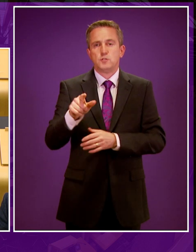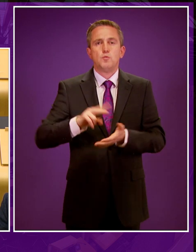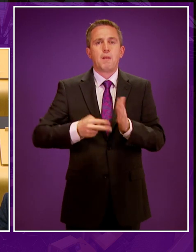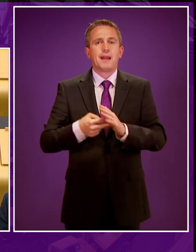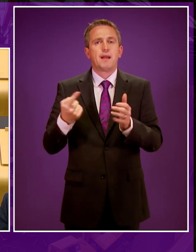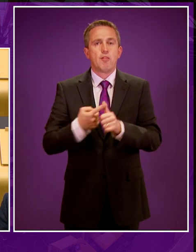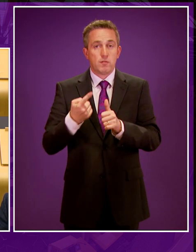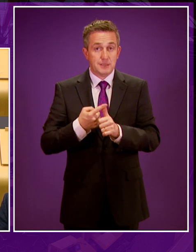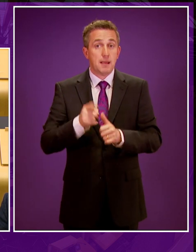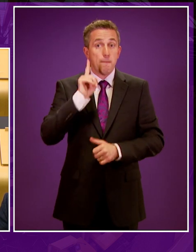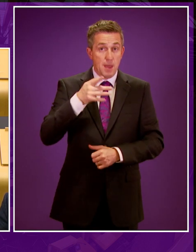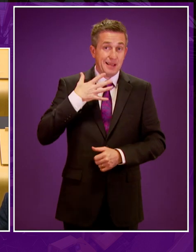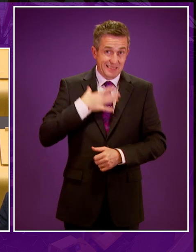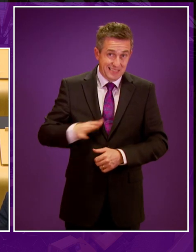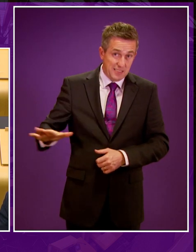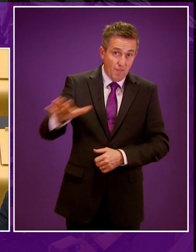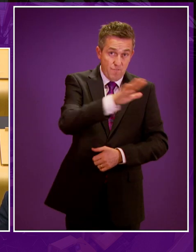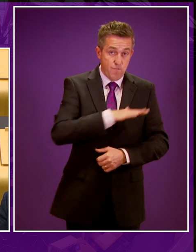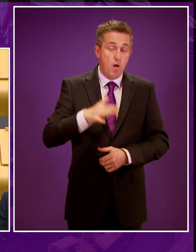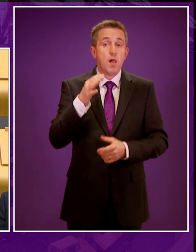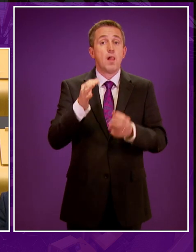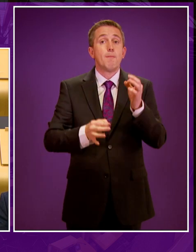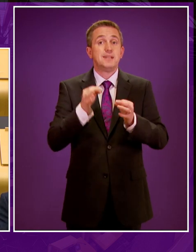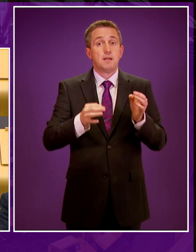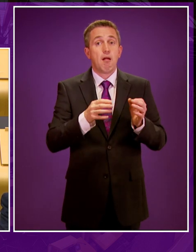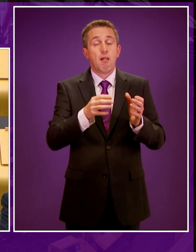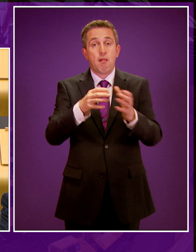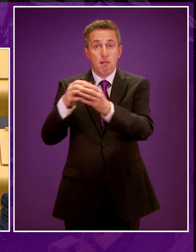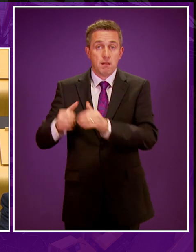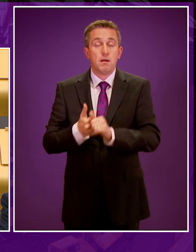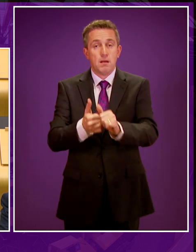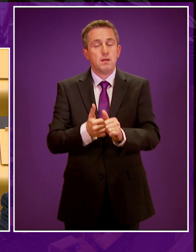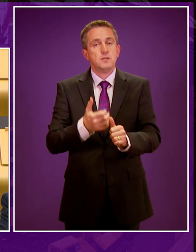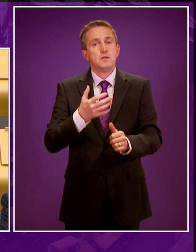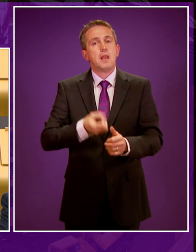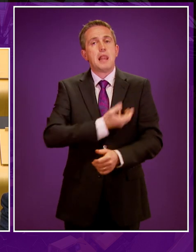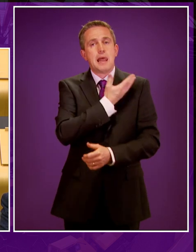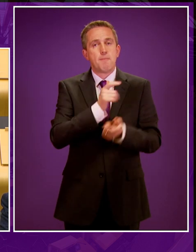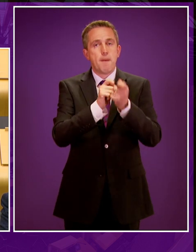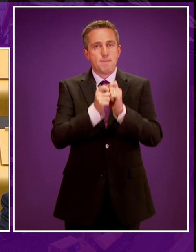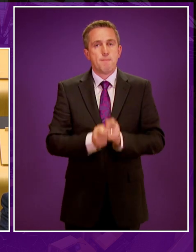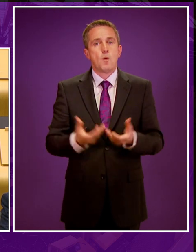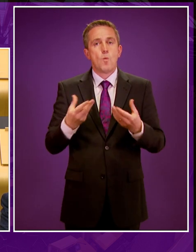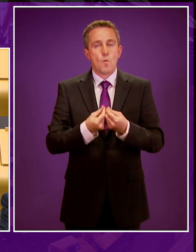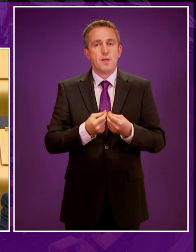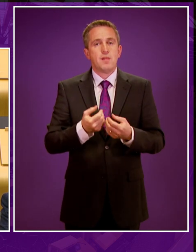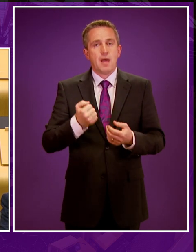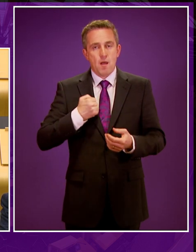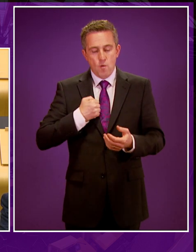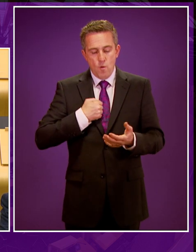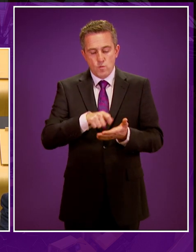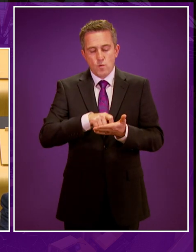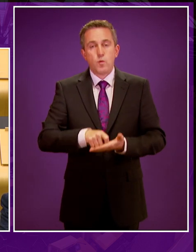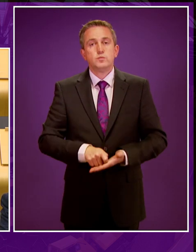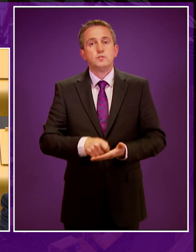must undergo cross-party scrutiny in parliament. And for that reason, we will be supporting the Labour amendment, which along with our own notes the importance of